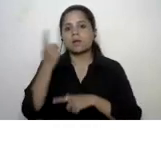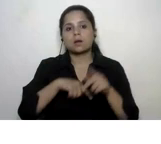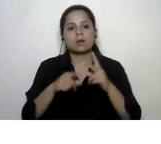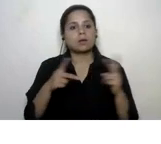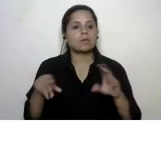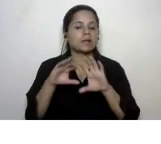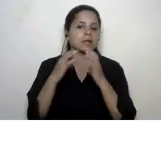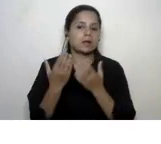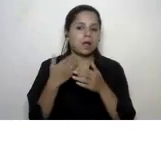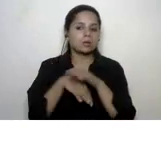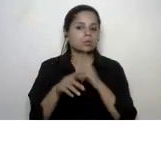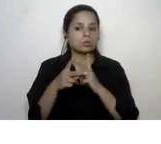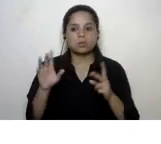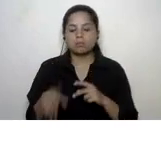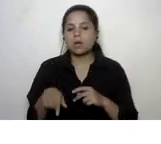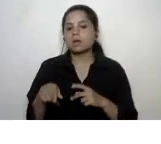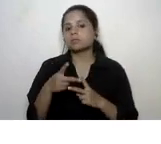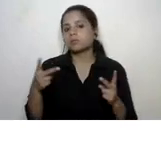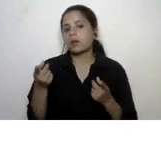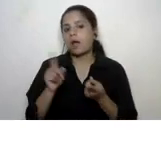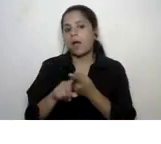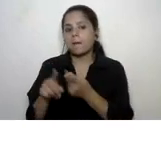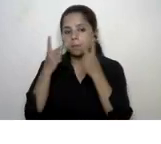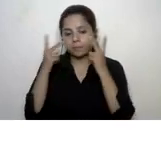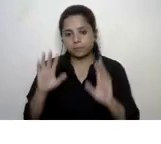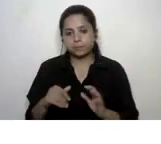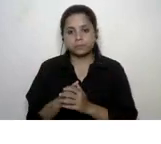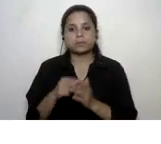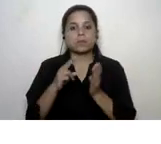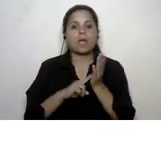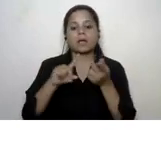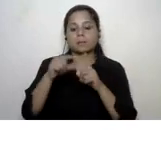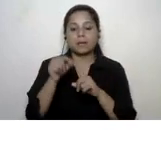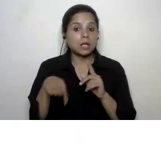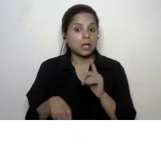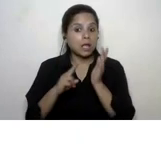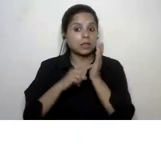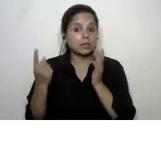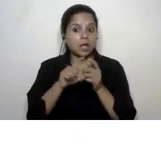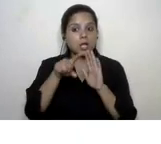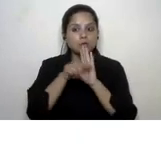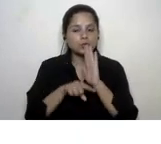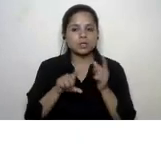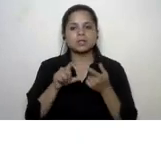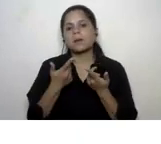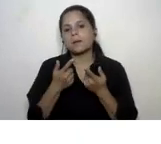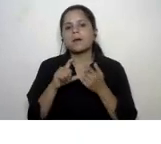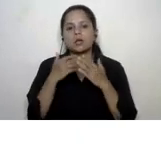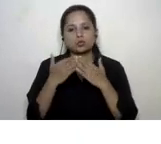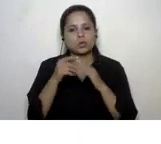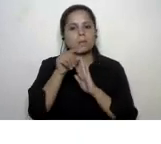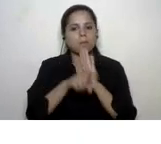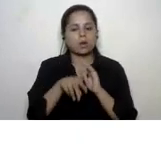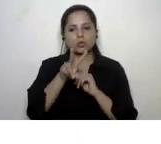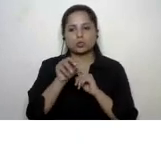classroom to articulate nuances like this and the nep national education policy 2020 actually uh promotes